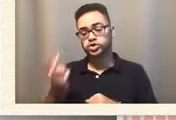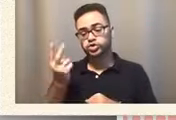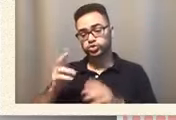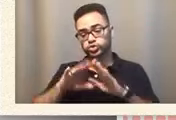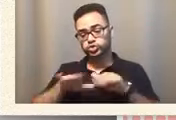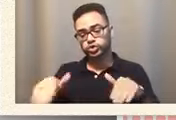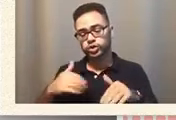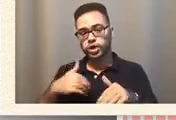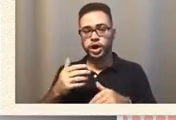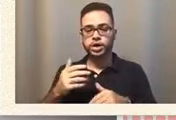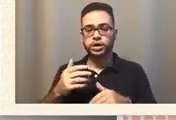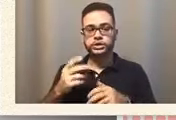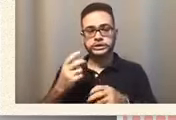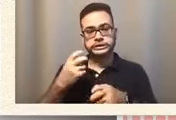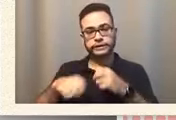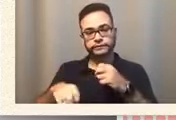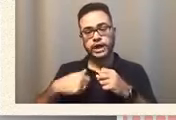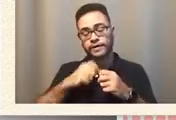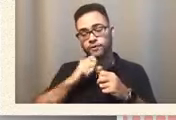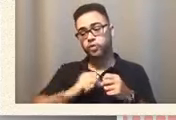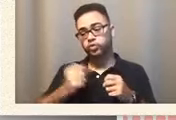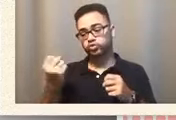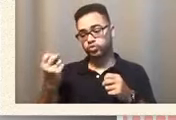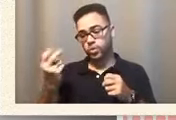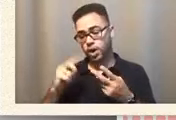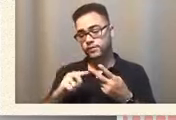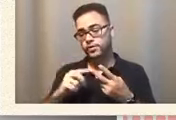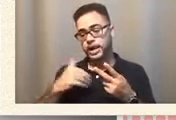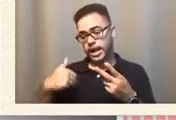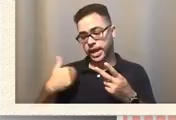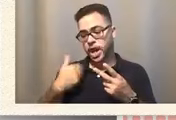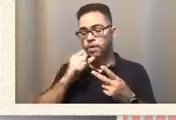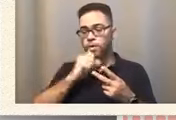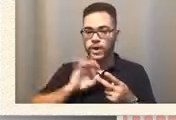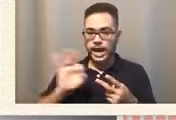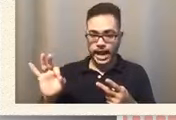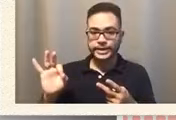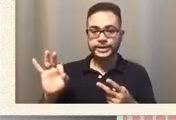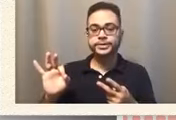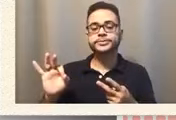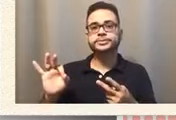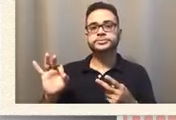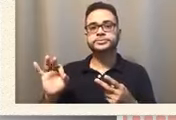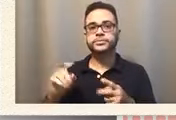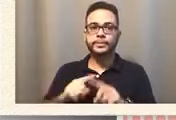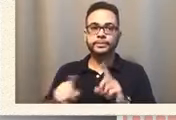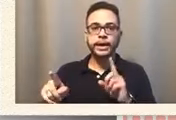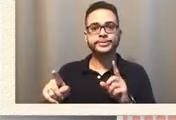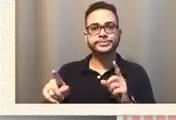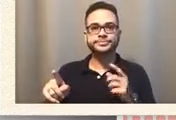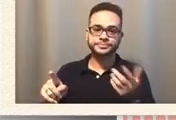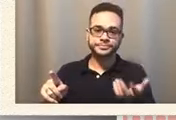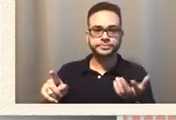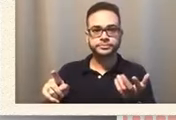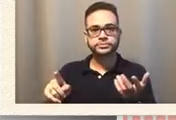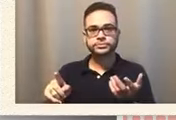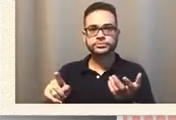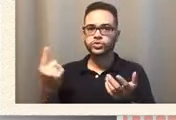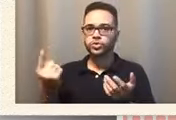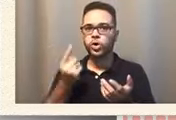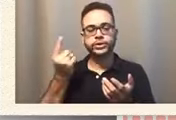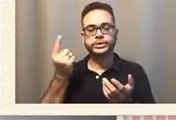year old and then I have my youngest who is nine years old. So, but of course, you know, as always, you know, um,